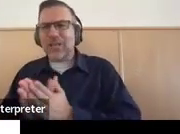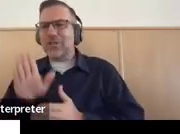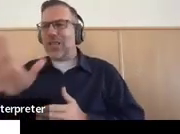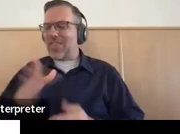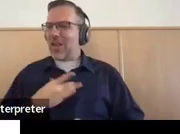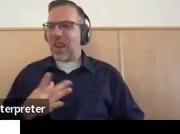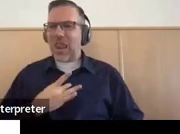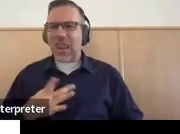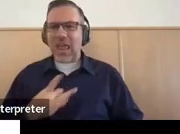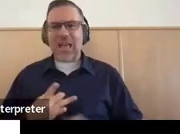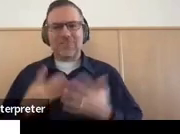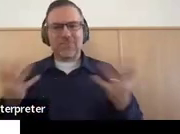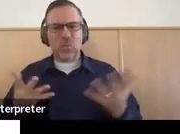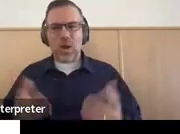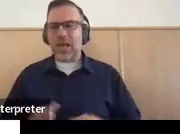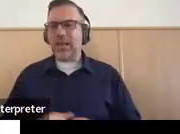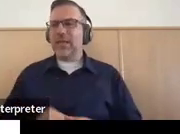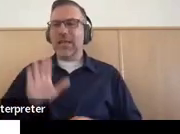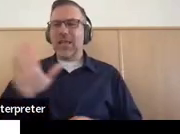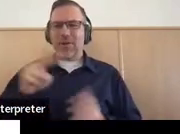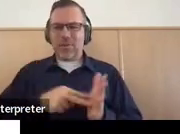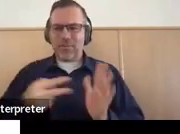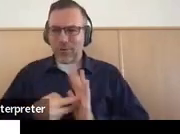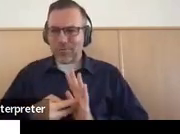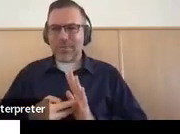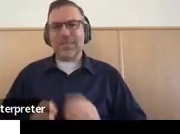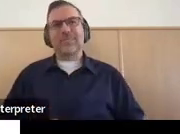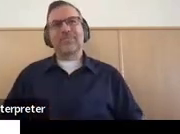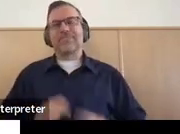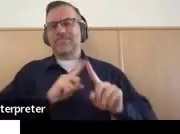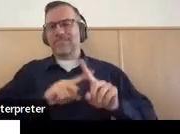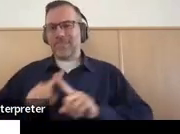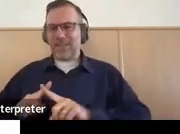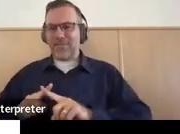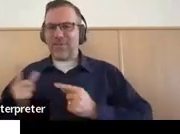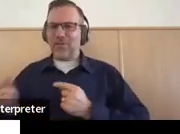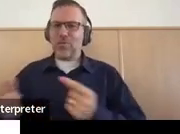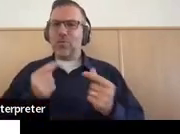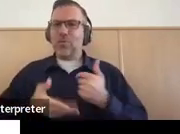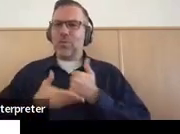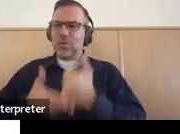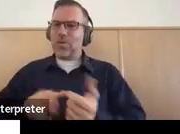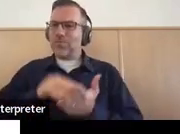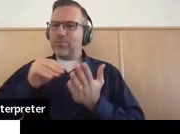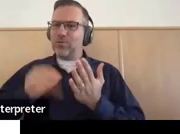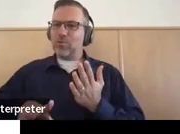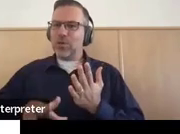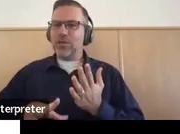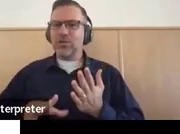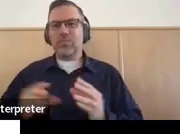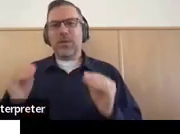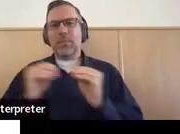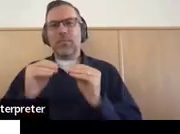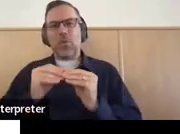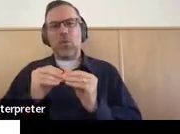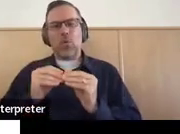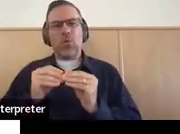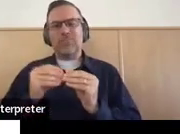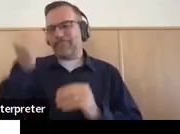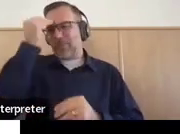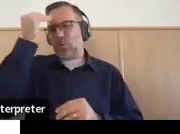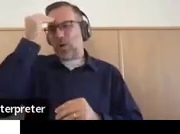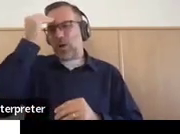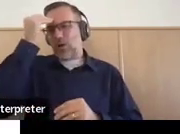There's different activities that we can help our students do to be more self-aware, to